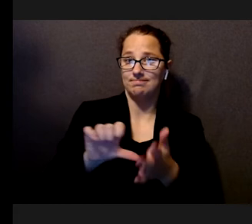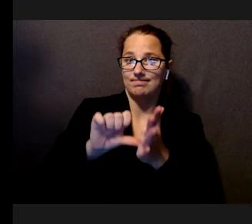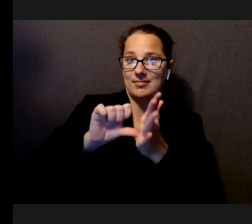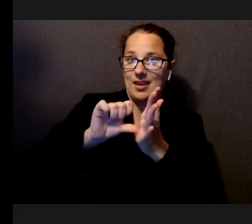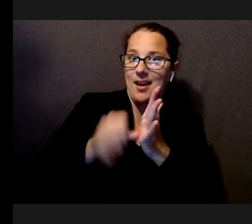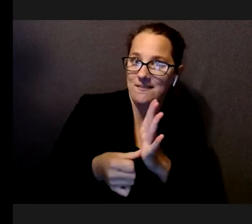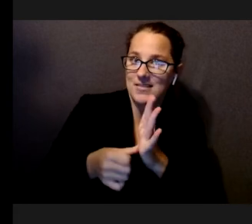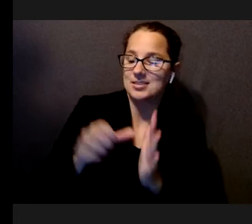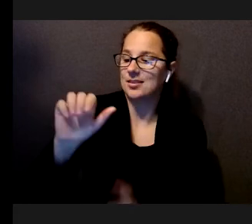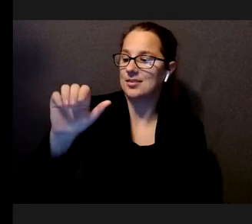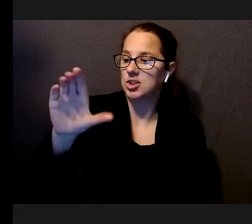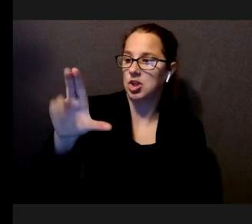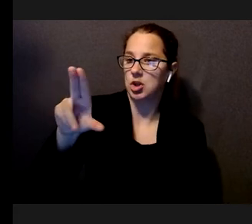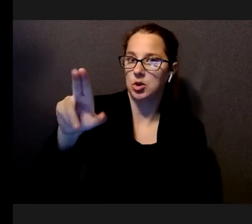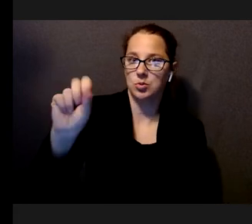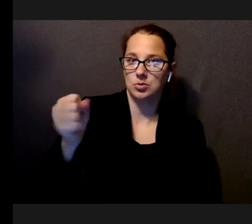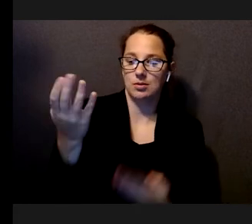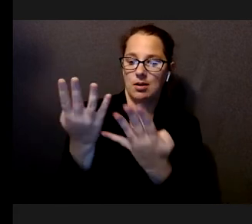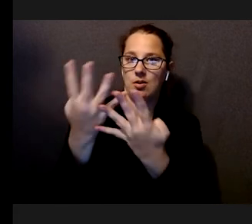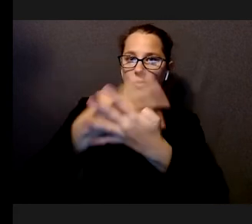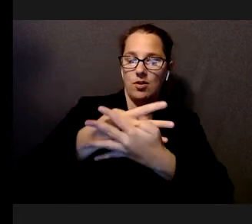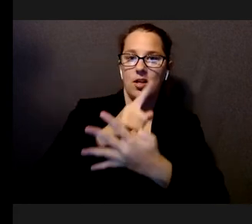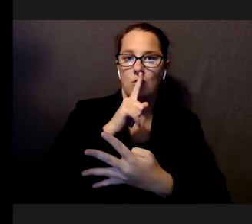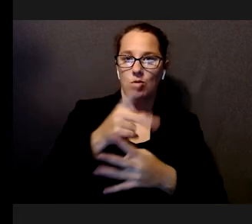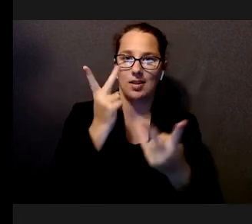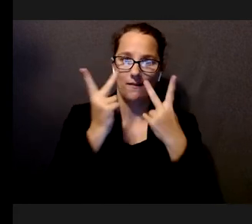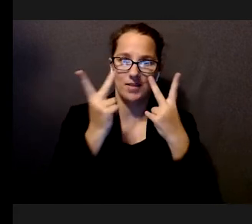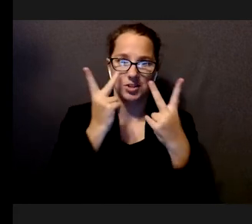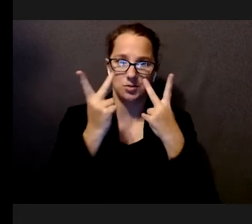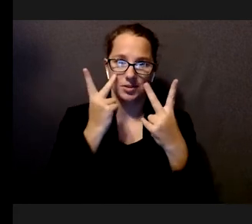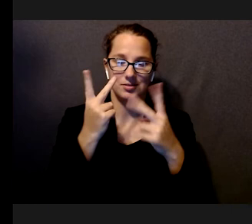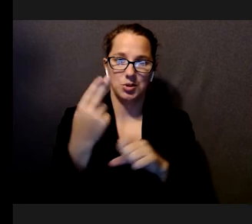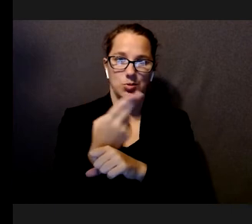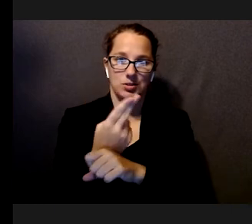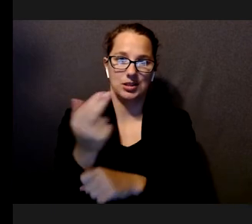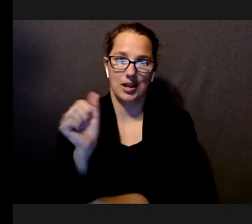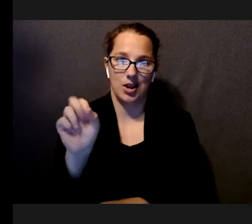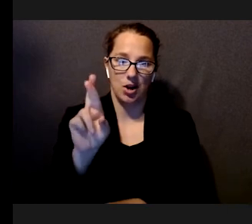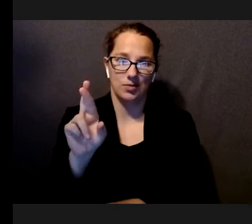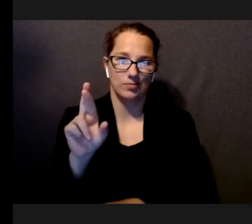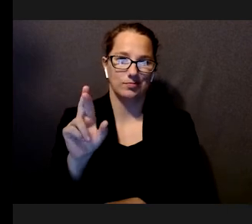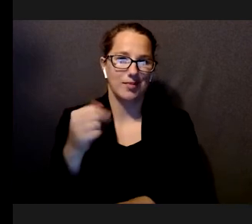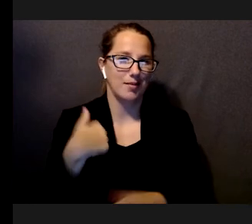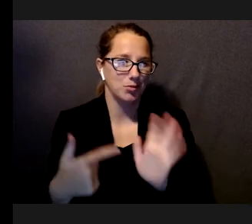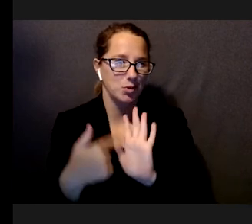superimposes the cues over the target product with augmented reality. So, let me show you what this looks like.